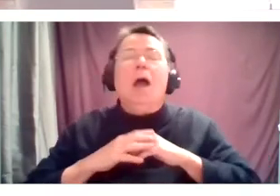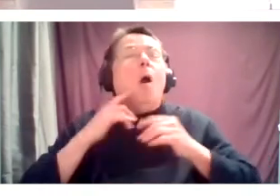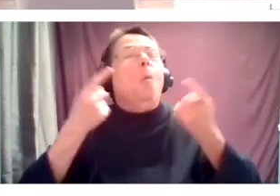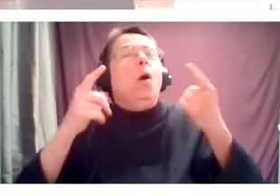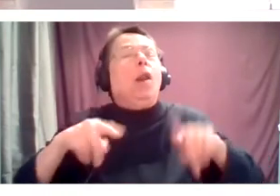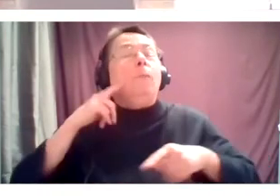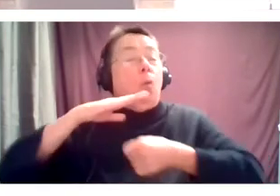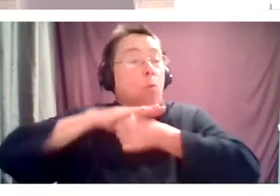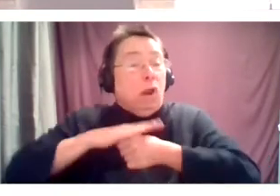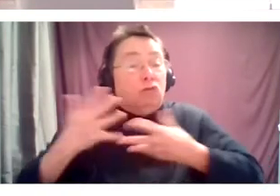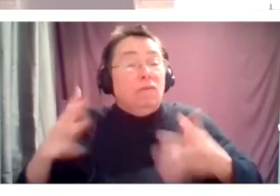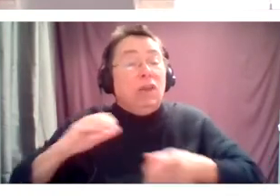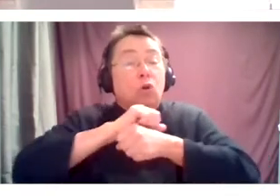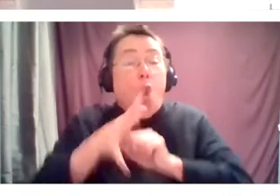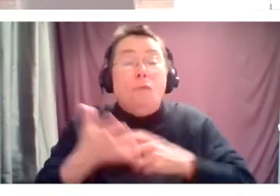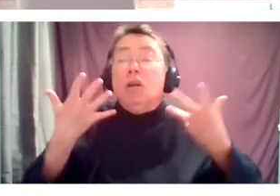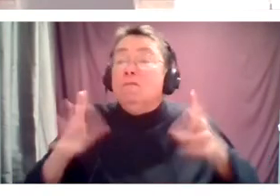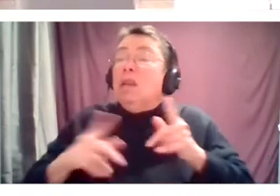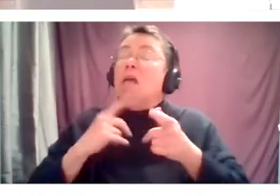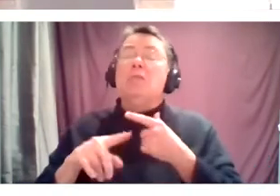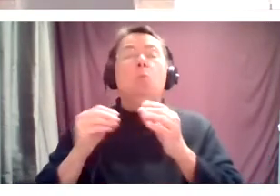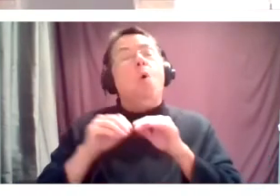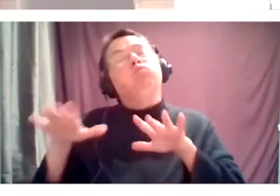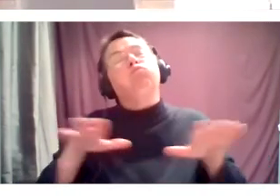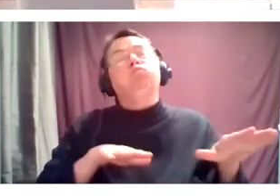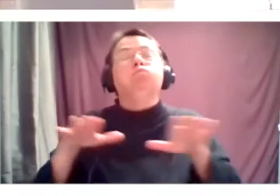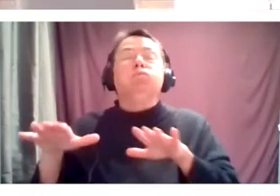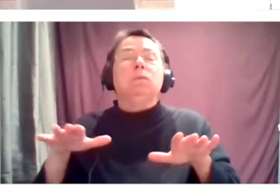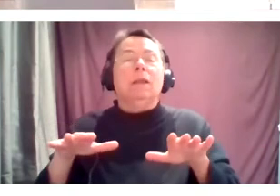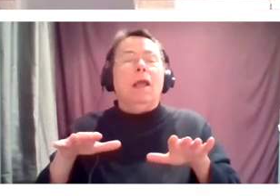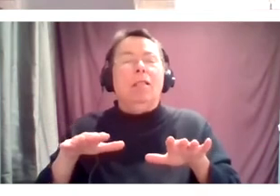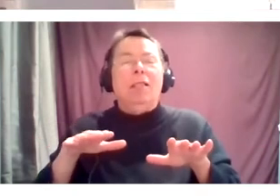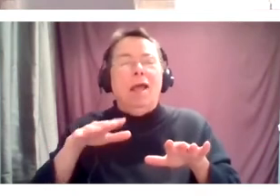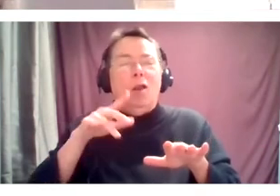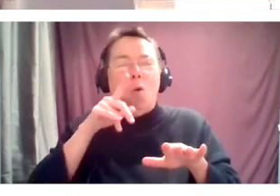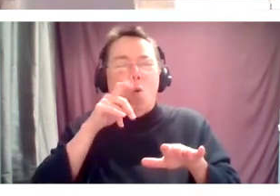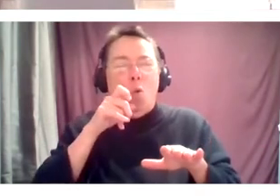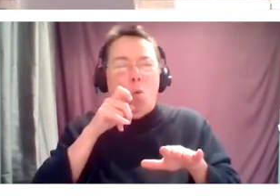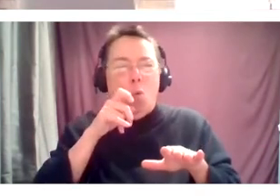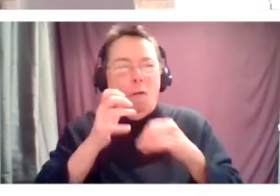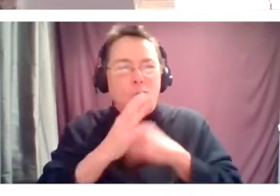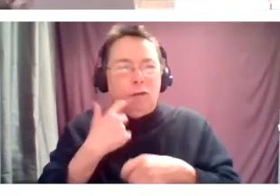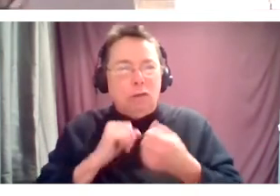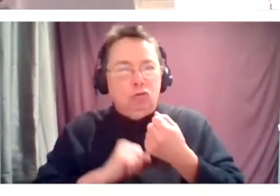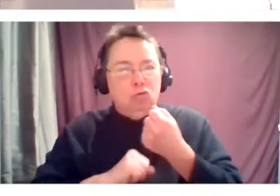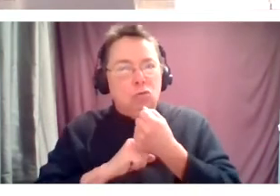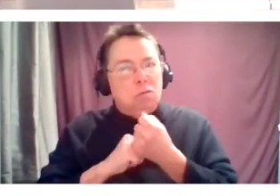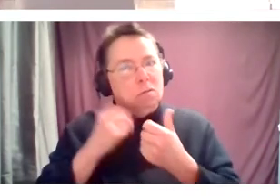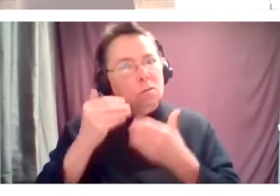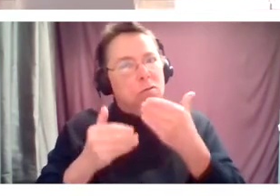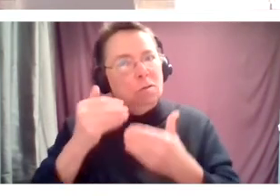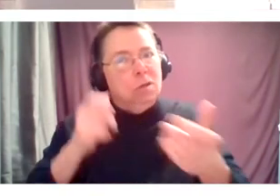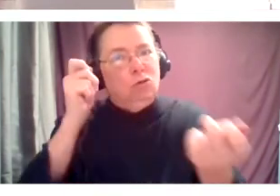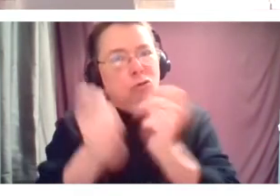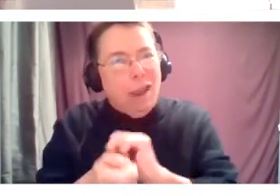What happens when we're a little more relaxed? Who is going to keep us driving forward? Um, and so I think a lot of this